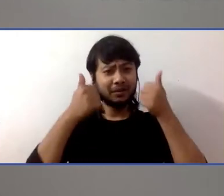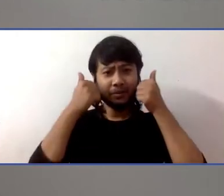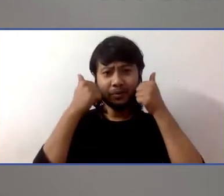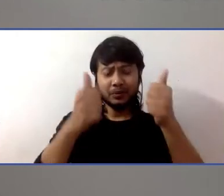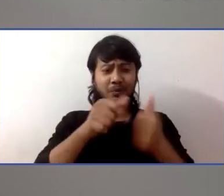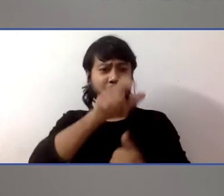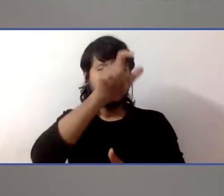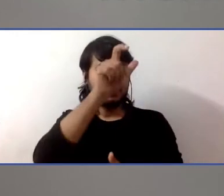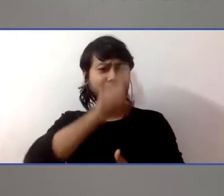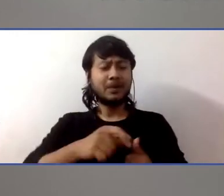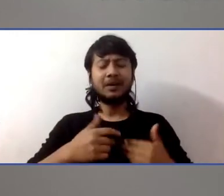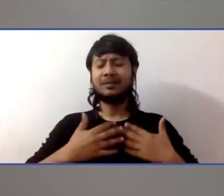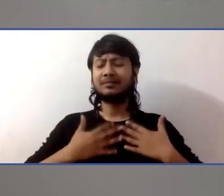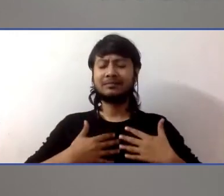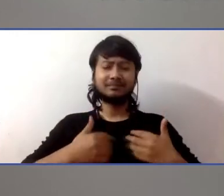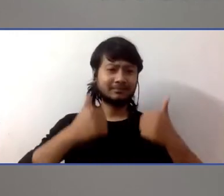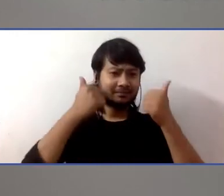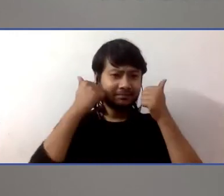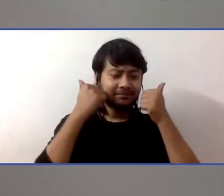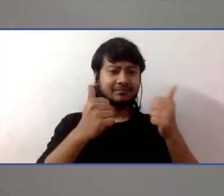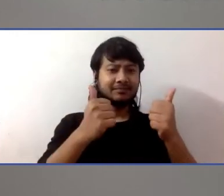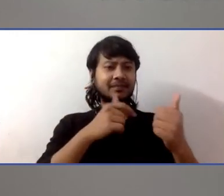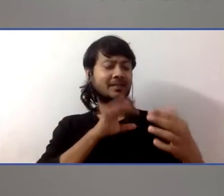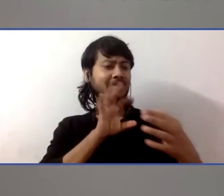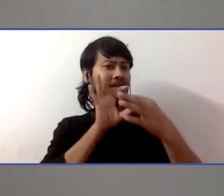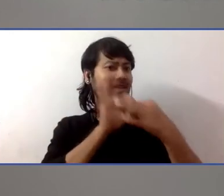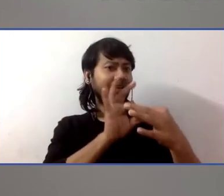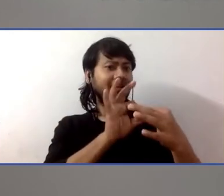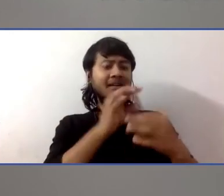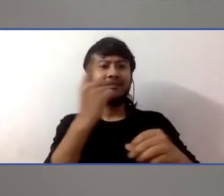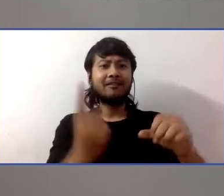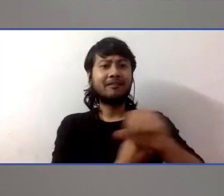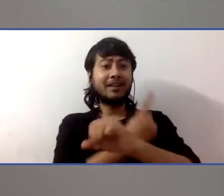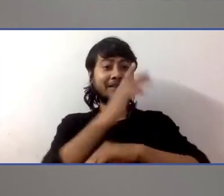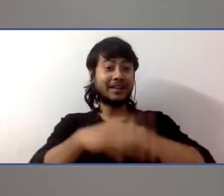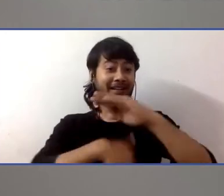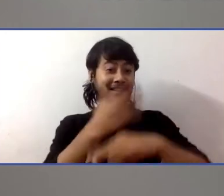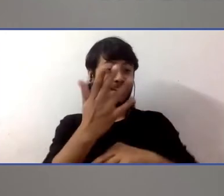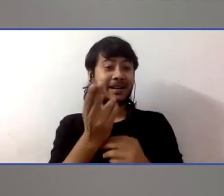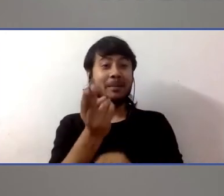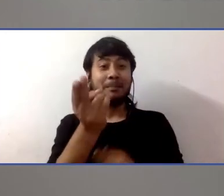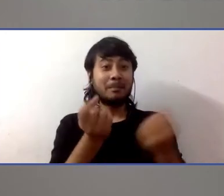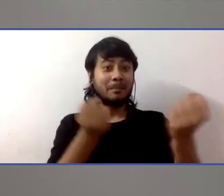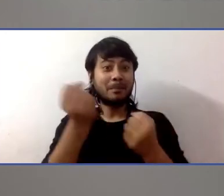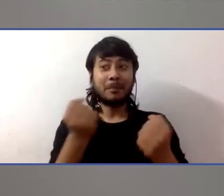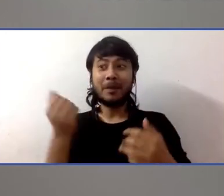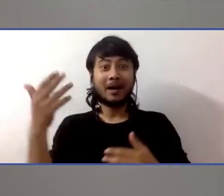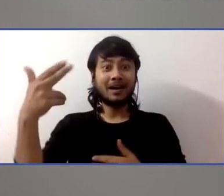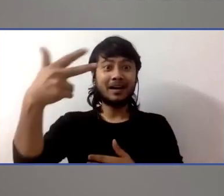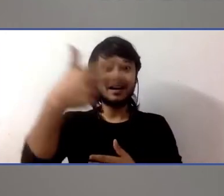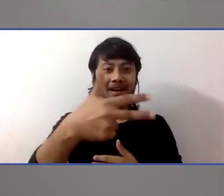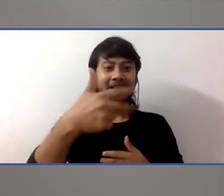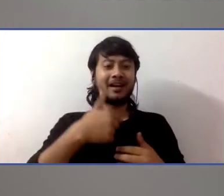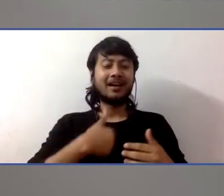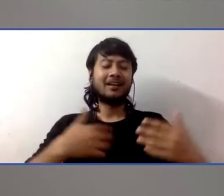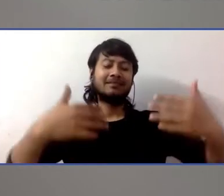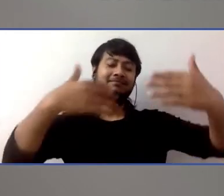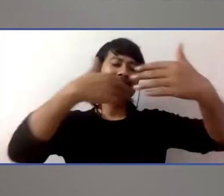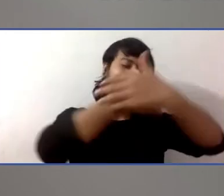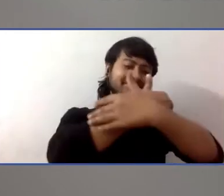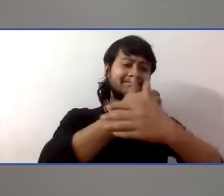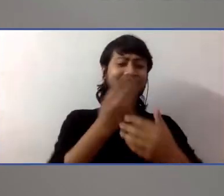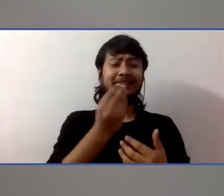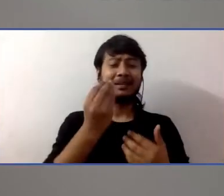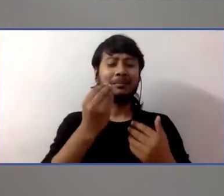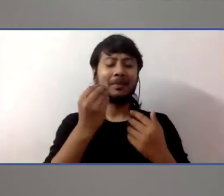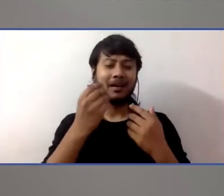connection with, to the point where when his bus came, we were giving each other a big hug goodbye. And, you know, I started tearing up a little bit thinking I'm going